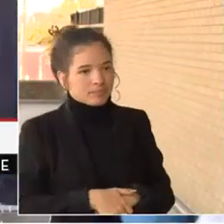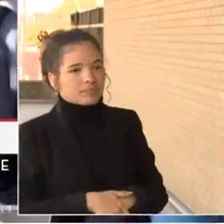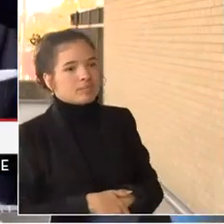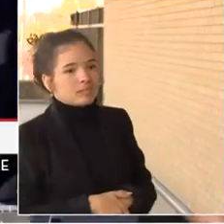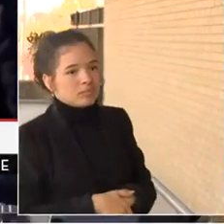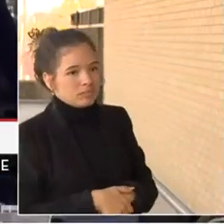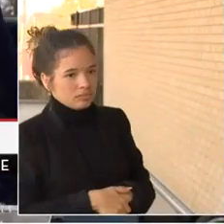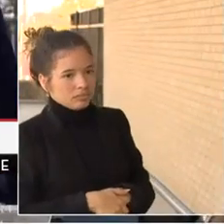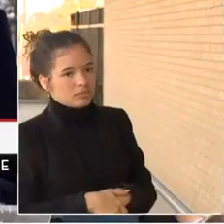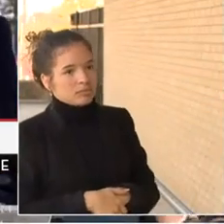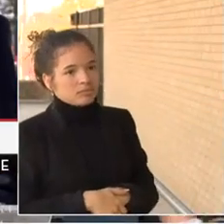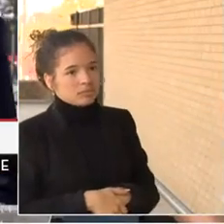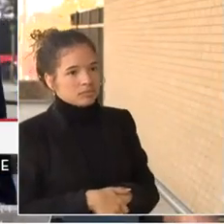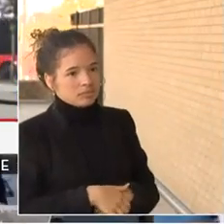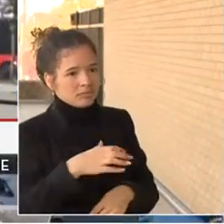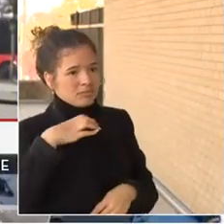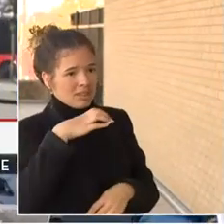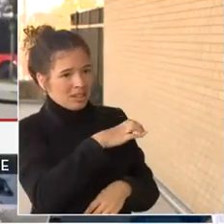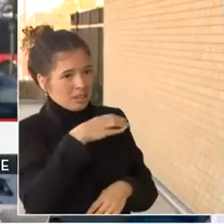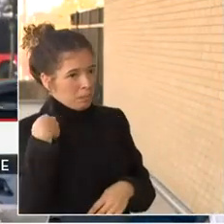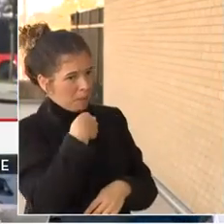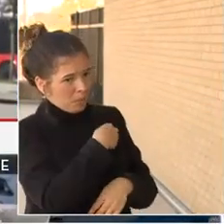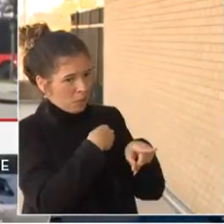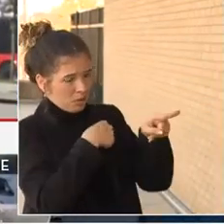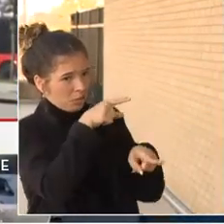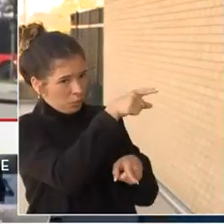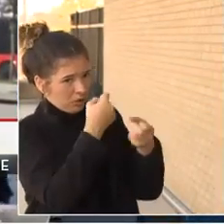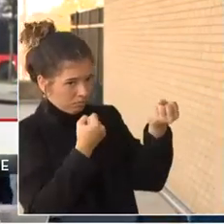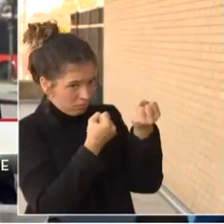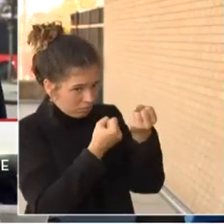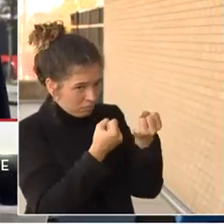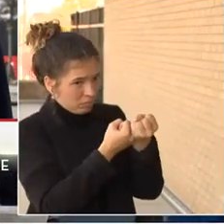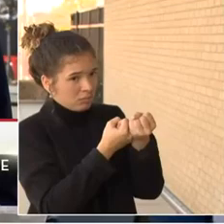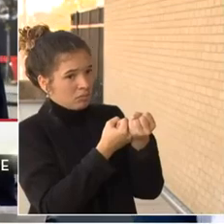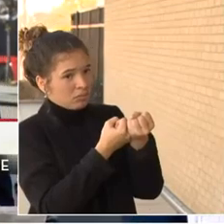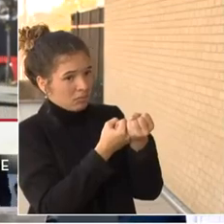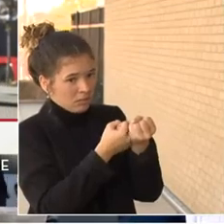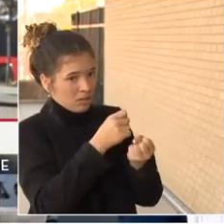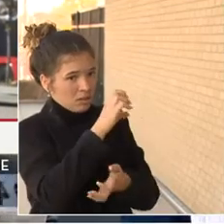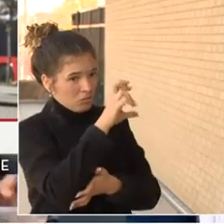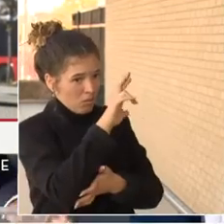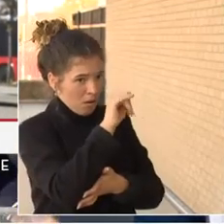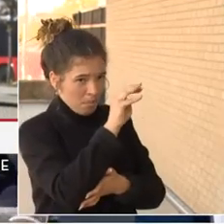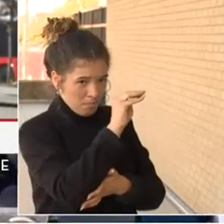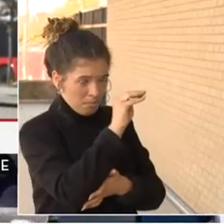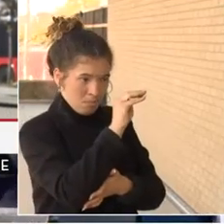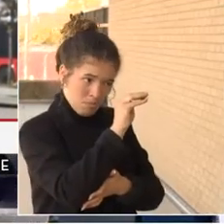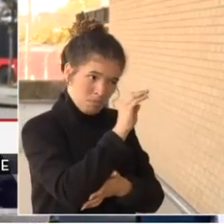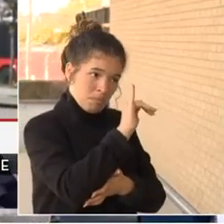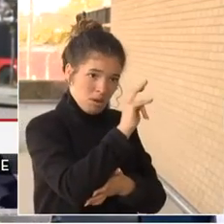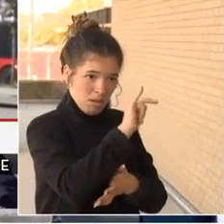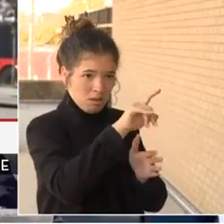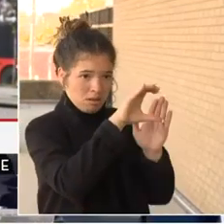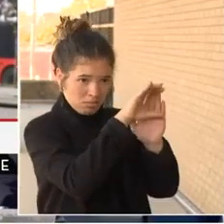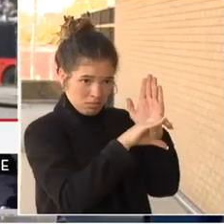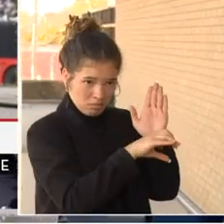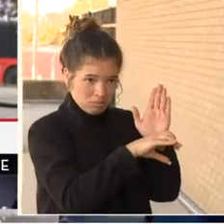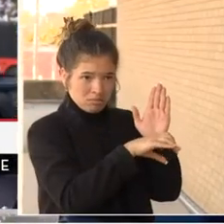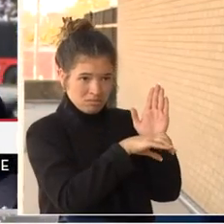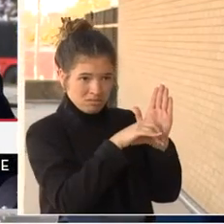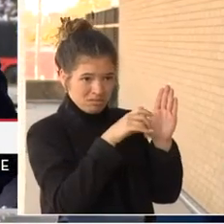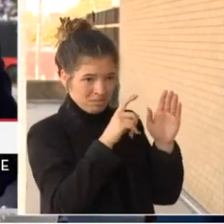on the criminal code, you voted in favor of the criminal code. The mayor just laid it out. There was very little discussion on the dais about this.